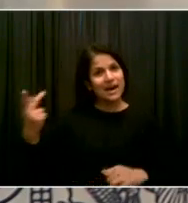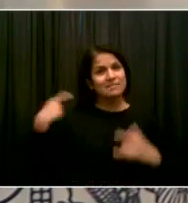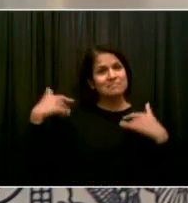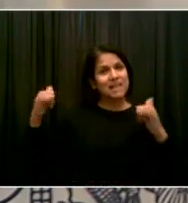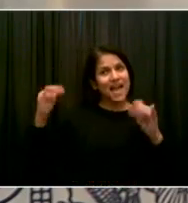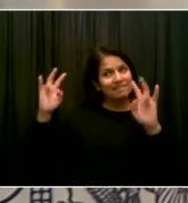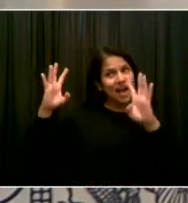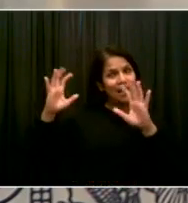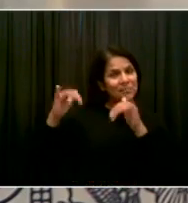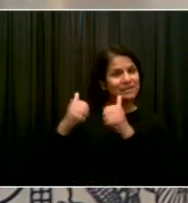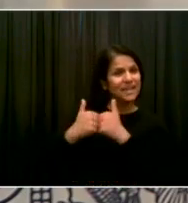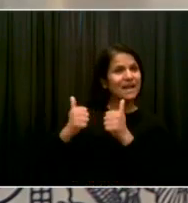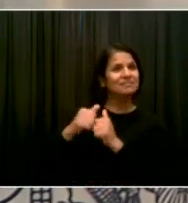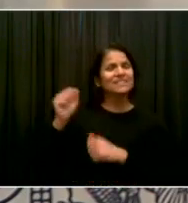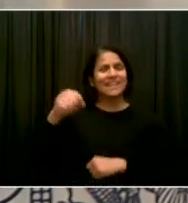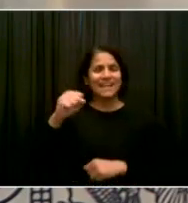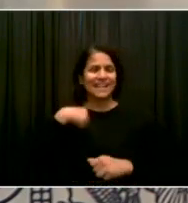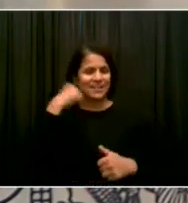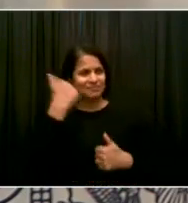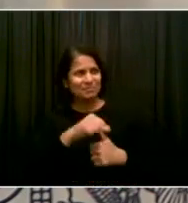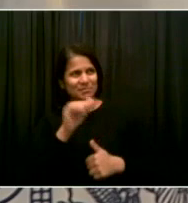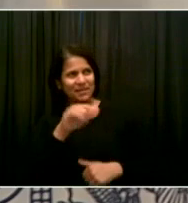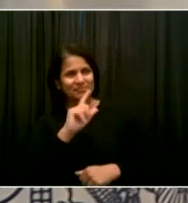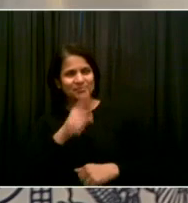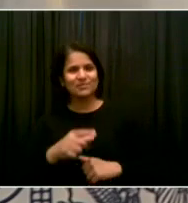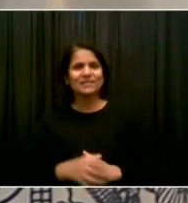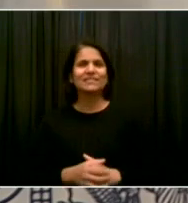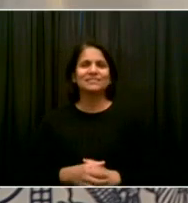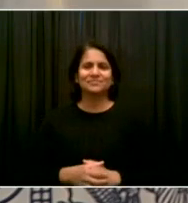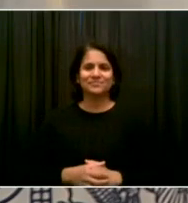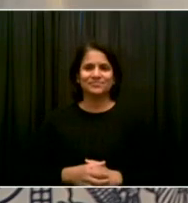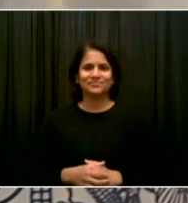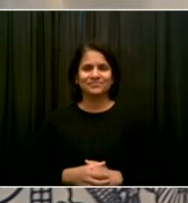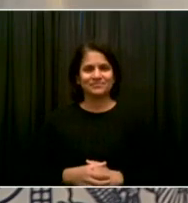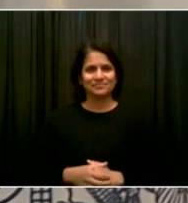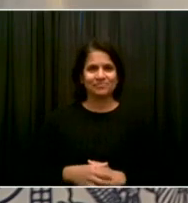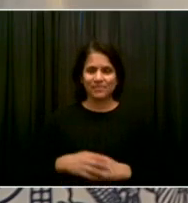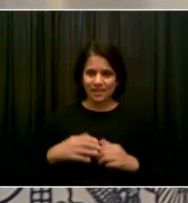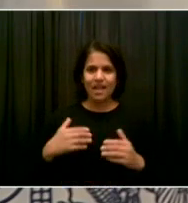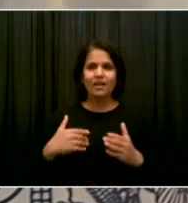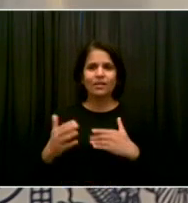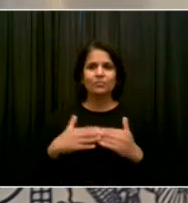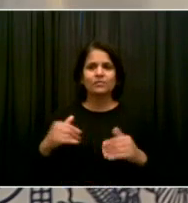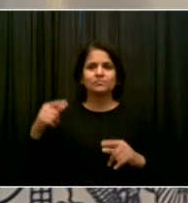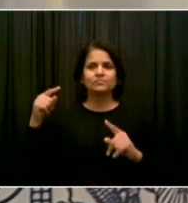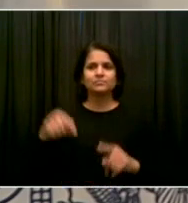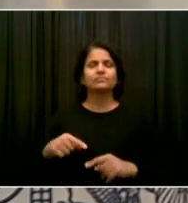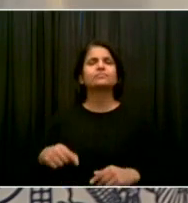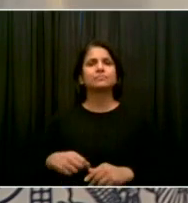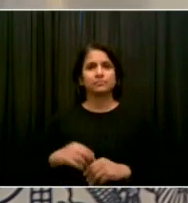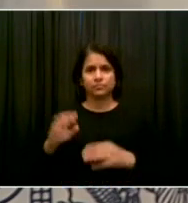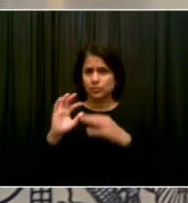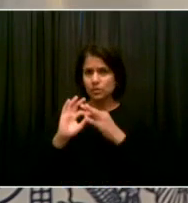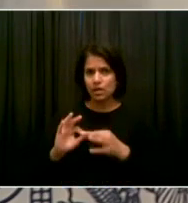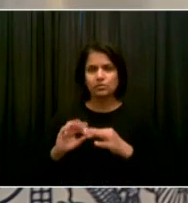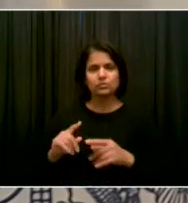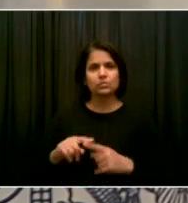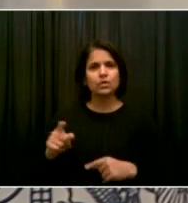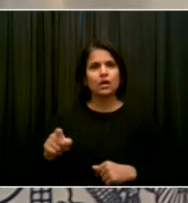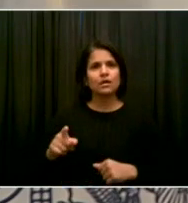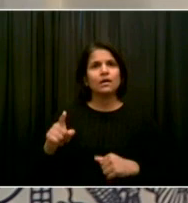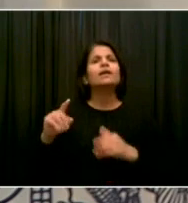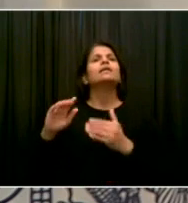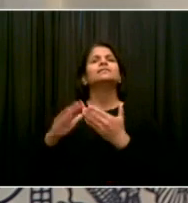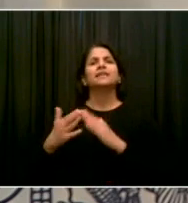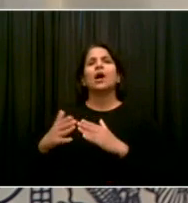true. Mr. Mayor, want to go back to the questions around lockdowns. Eric Adams earlier today had mentioned